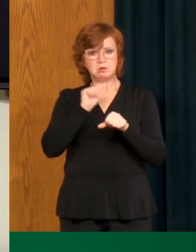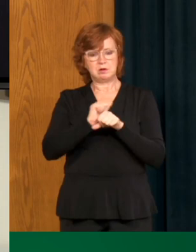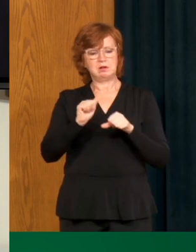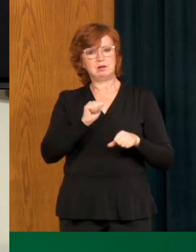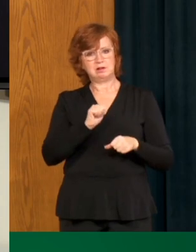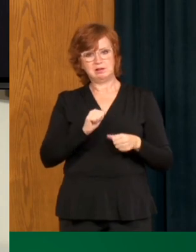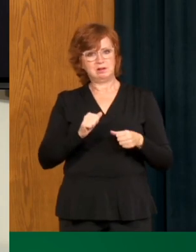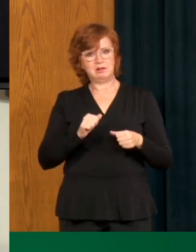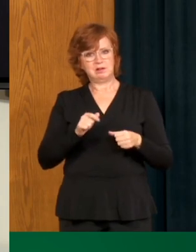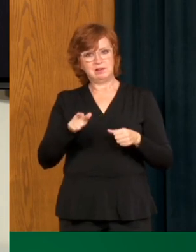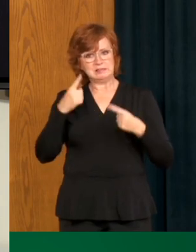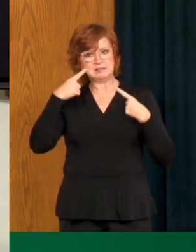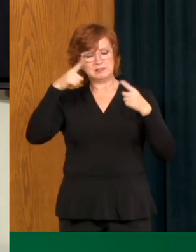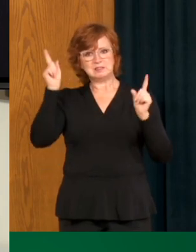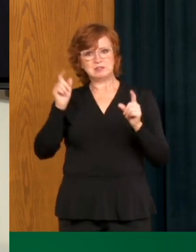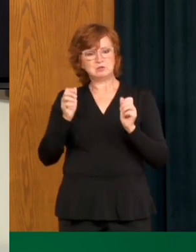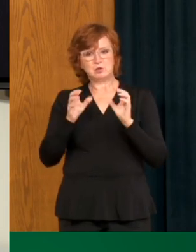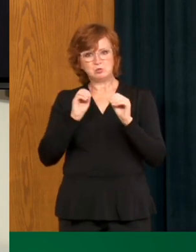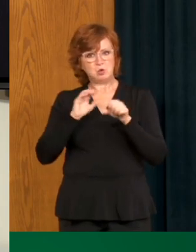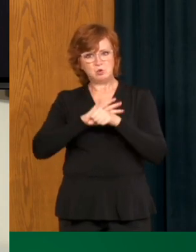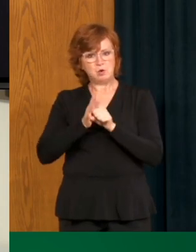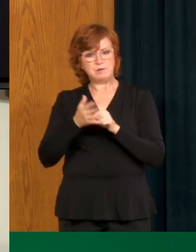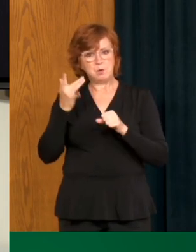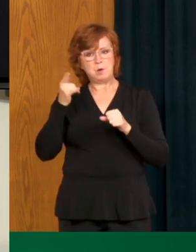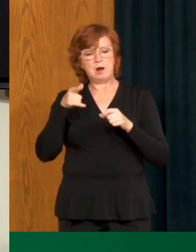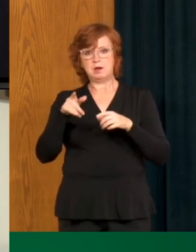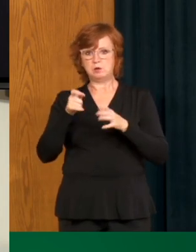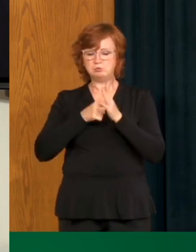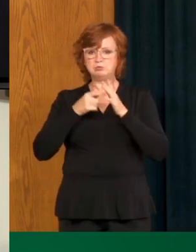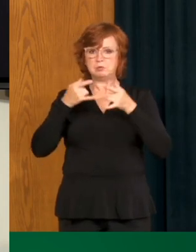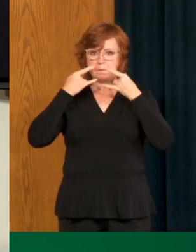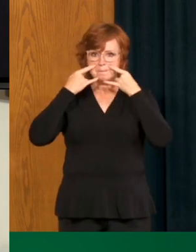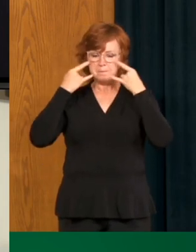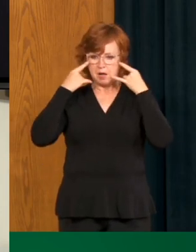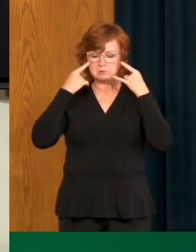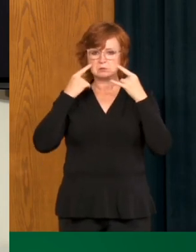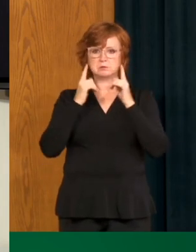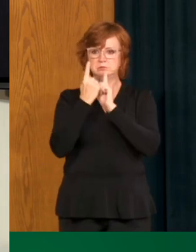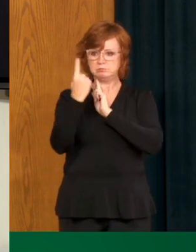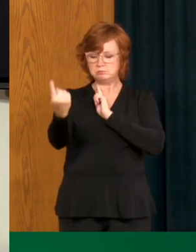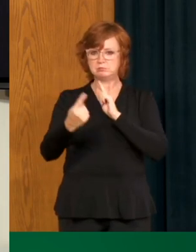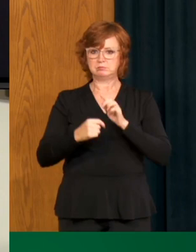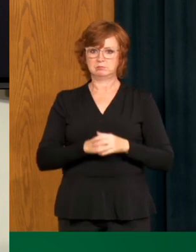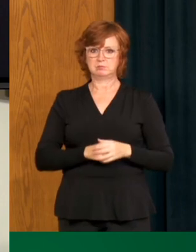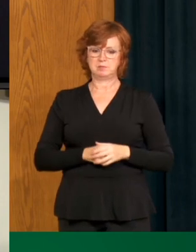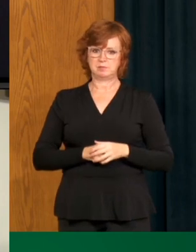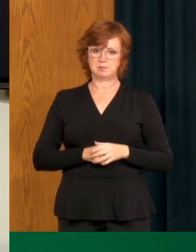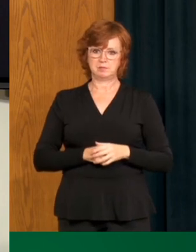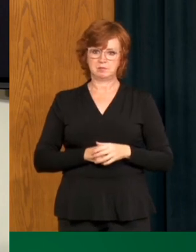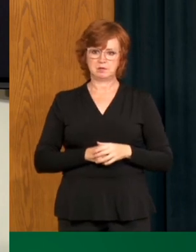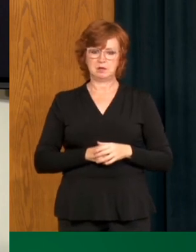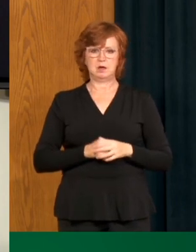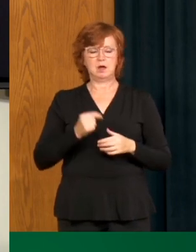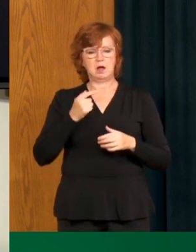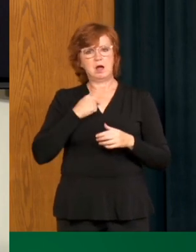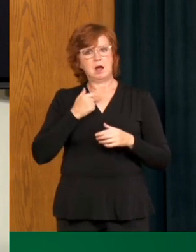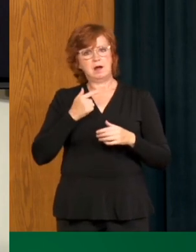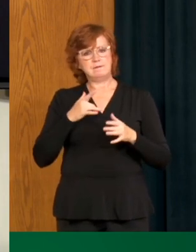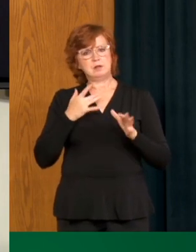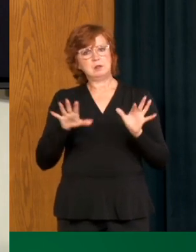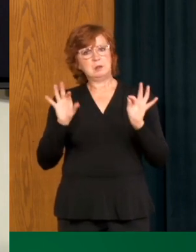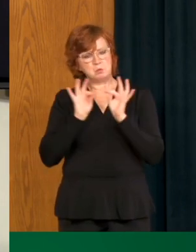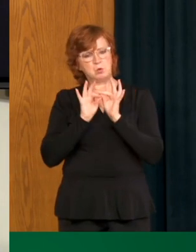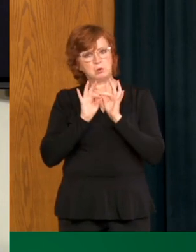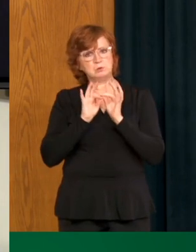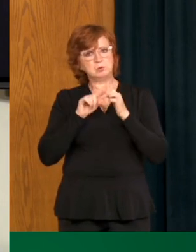follow their example. And I would just add by saying that we have been extremely fortunate through strict guidelines for staff